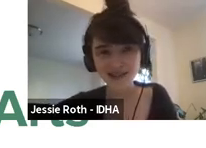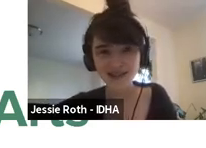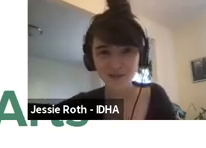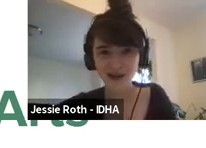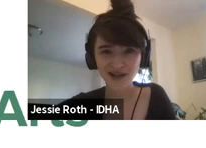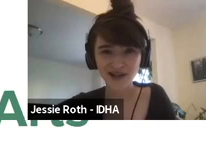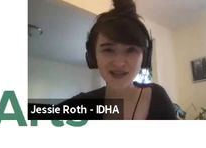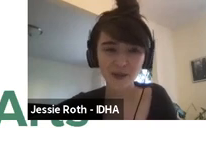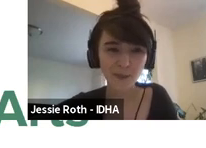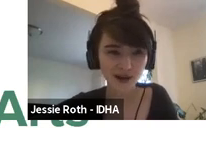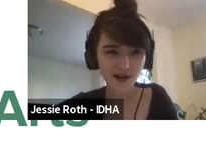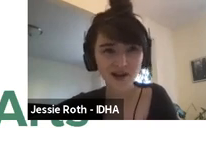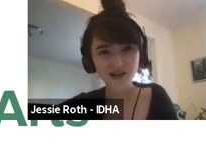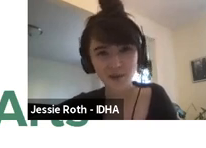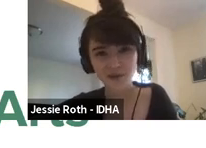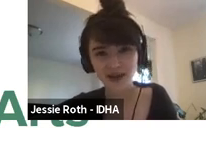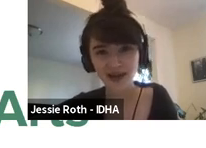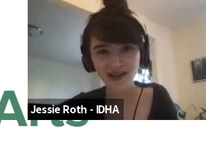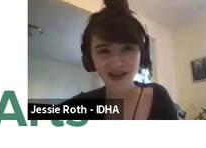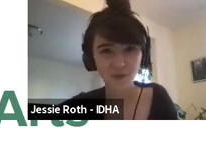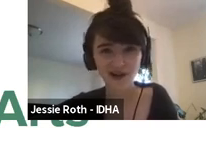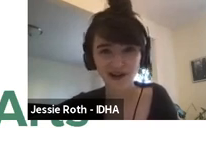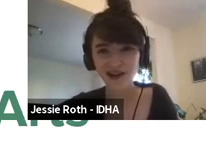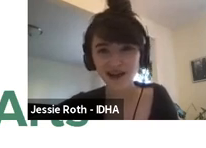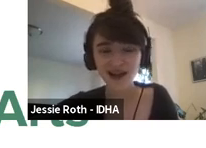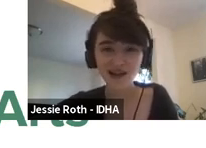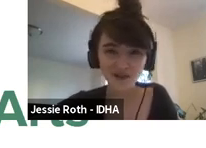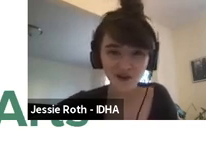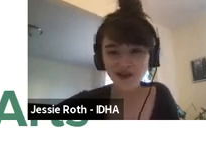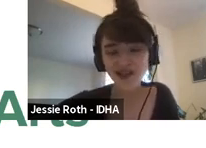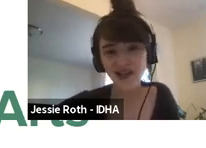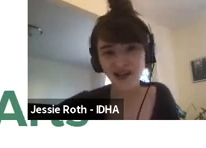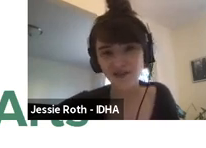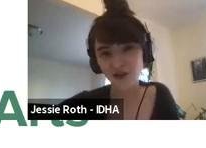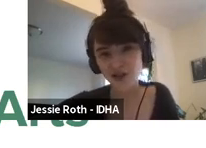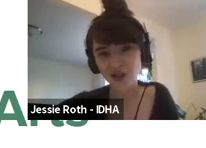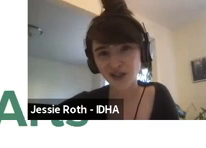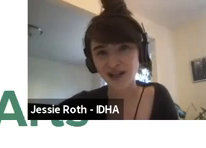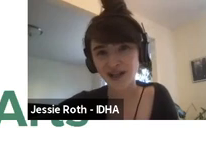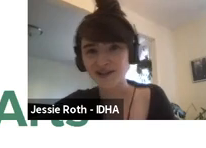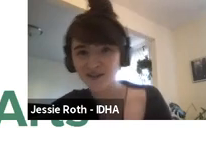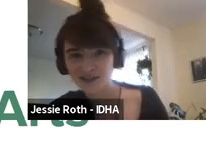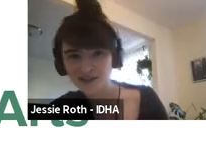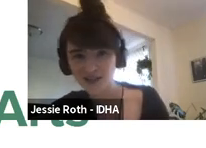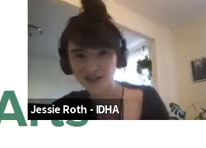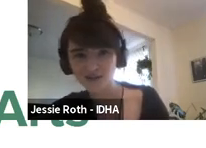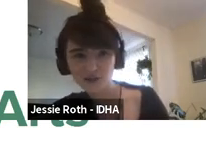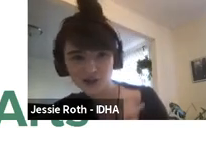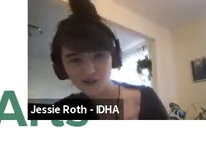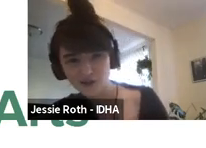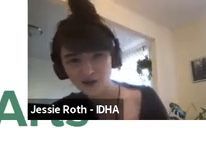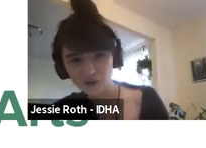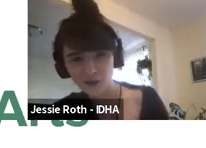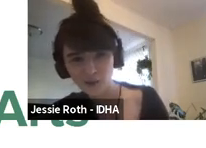bangs. My hair is in a bun on top of my head. I'm wearing headphones, and I have a gray shirt, and there is a